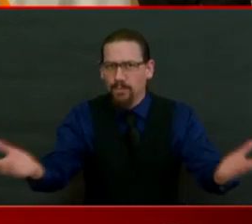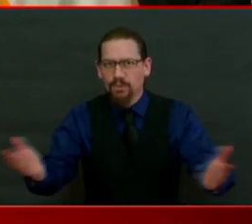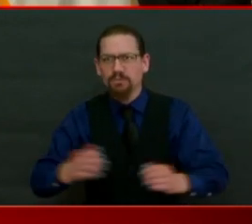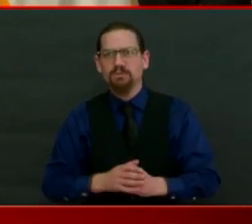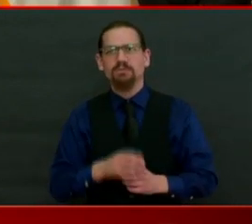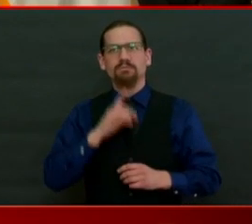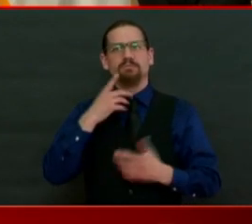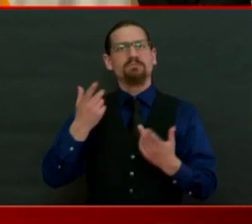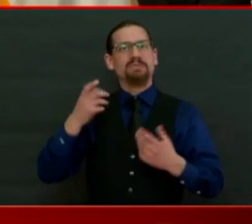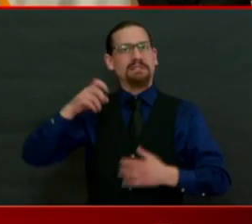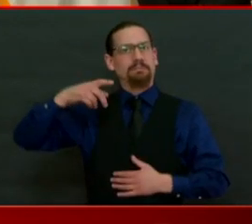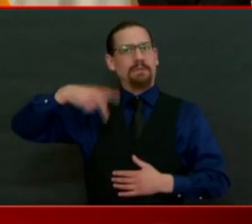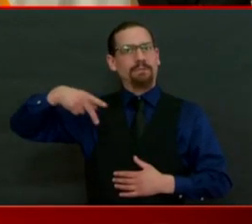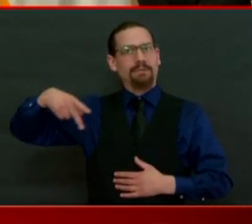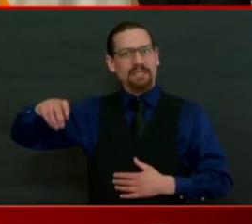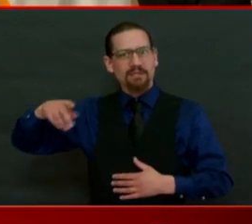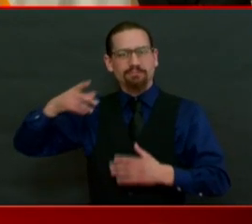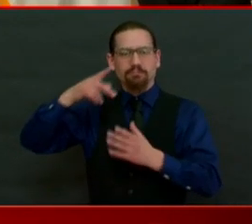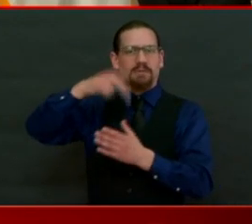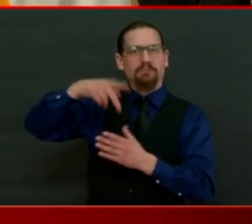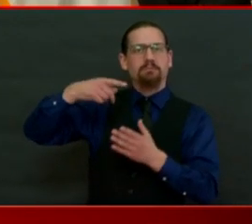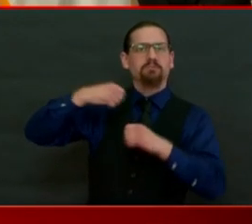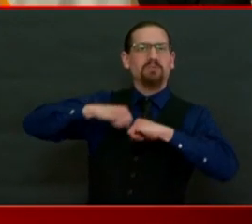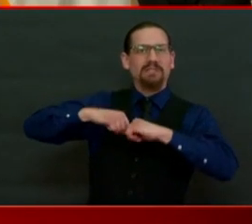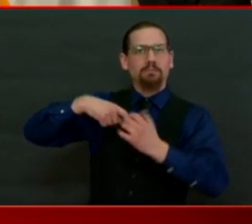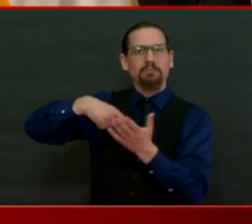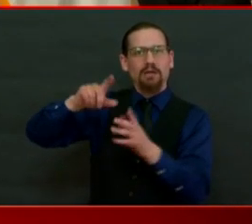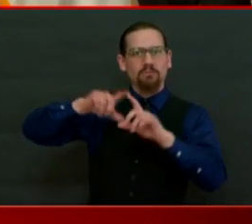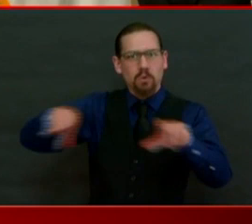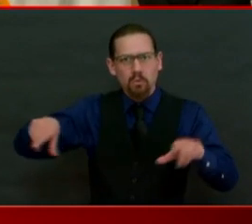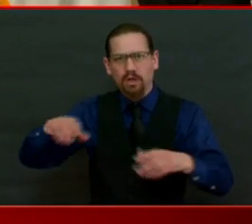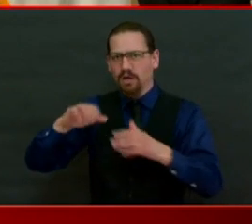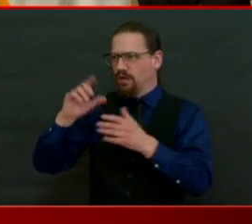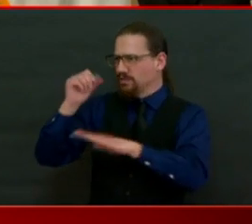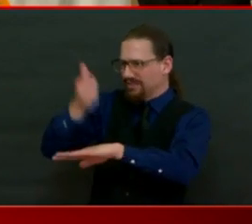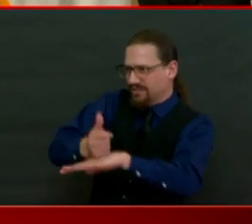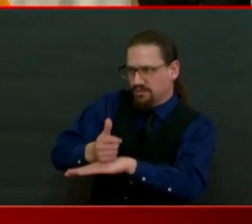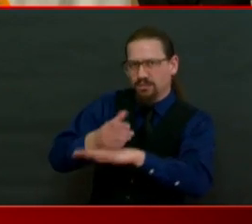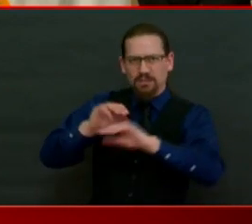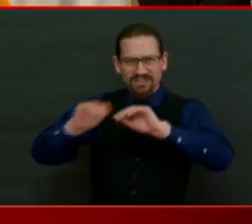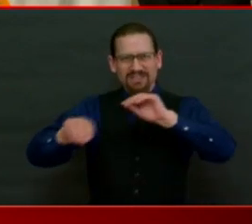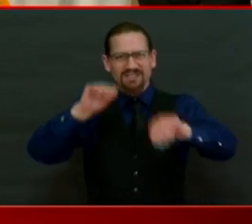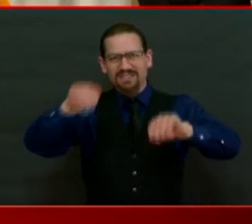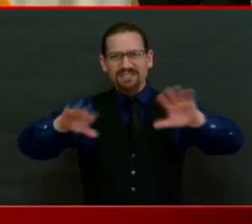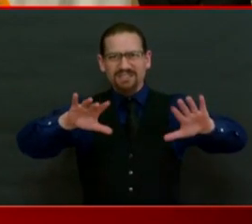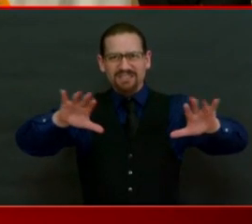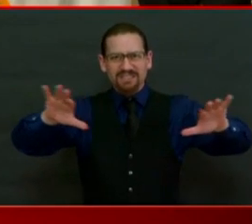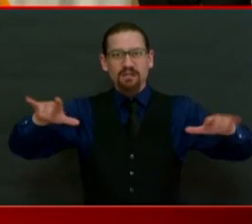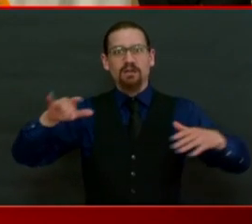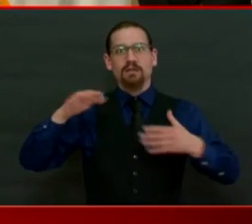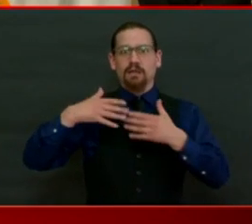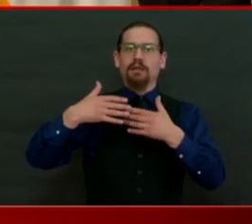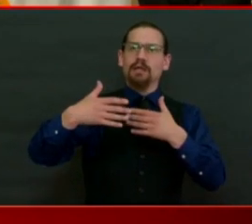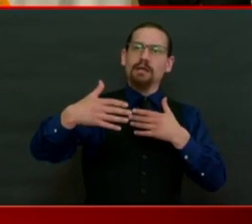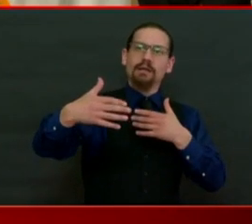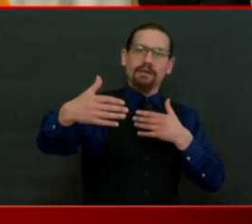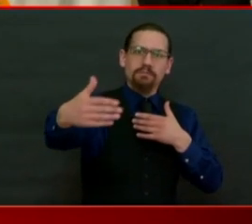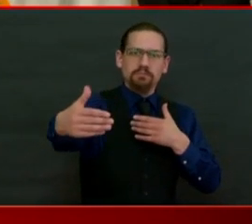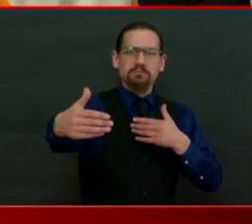initiative. So eventually we will get to the business of answering